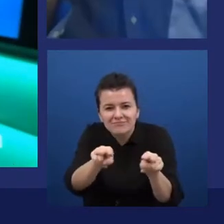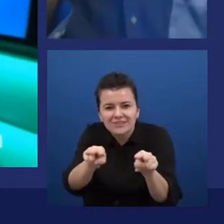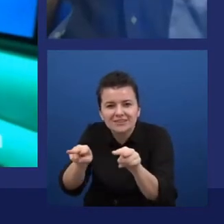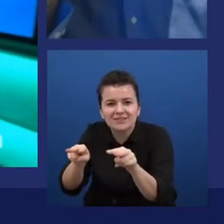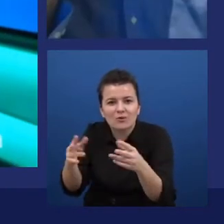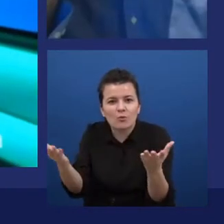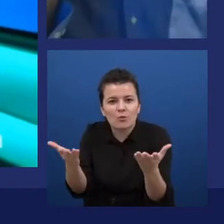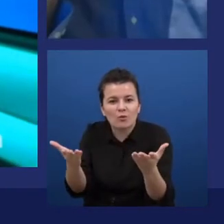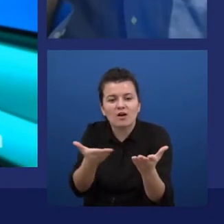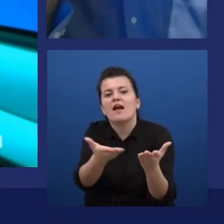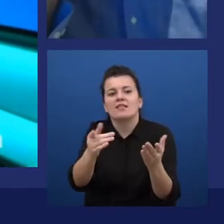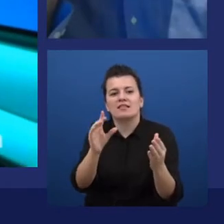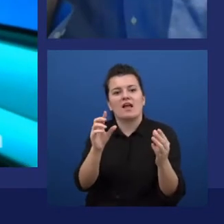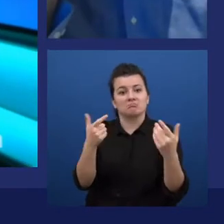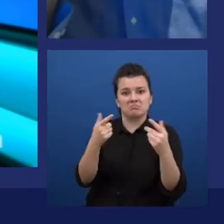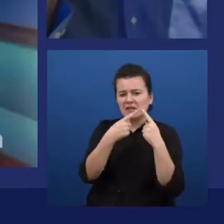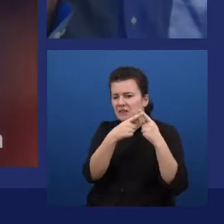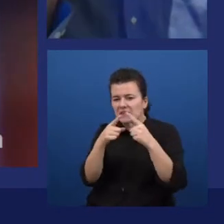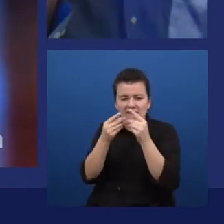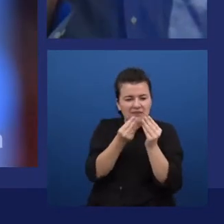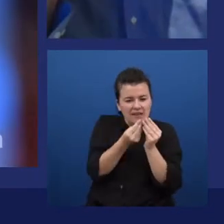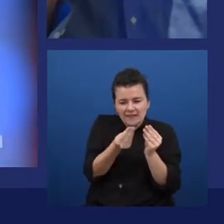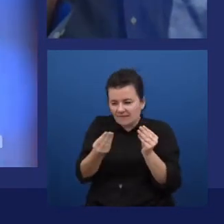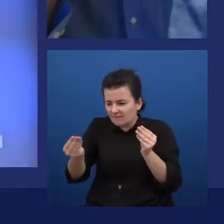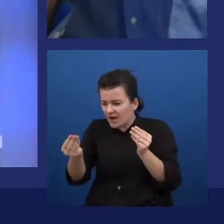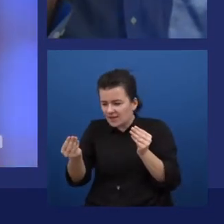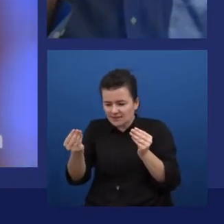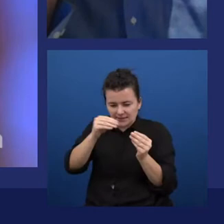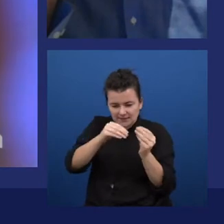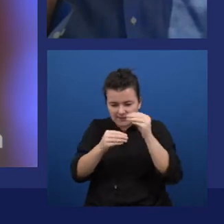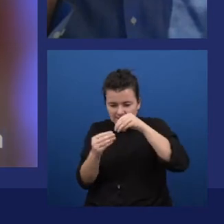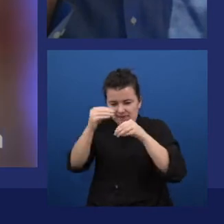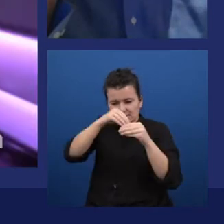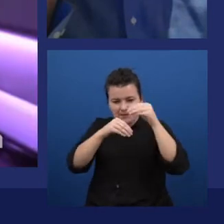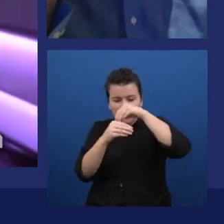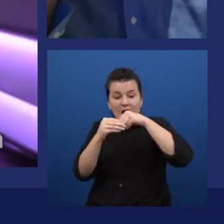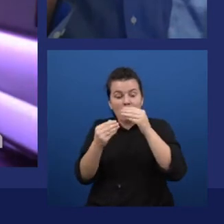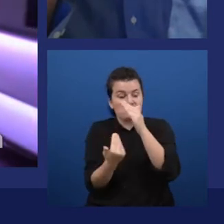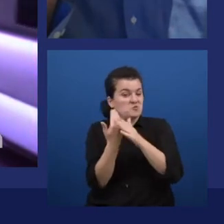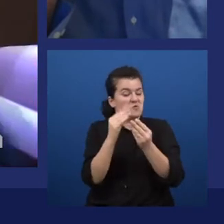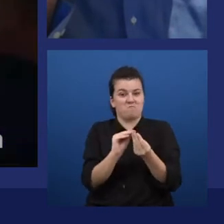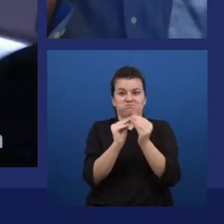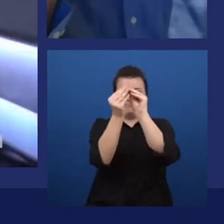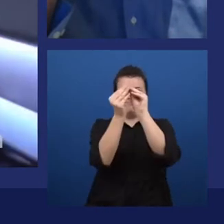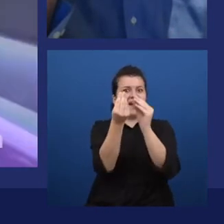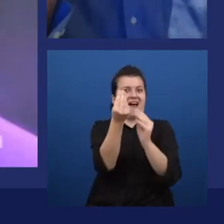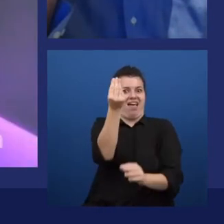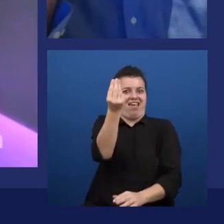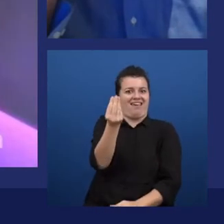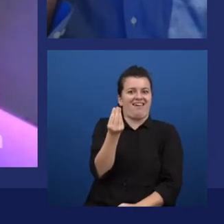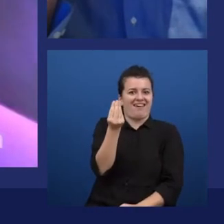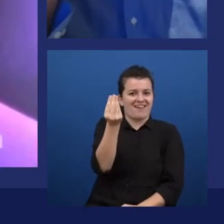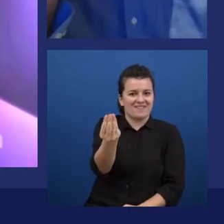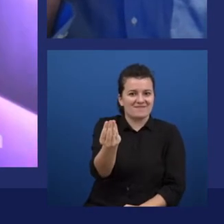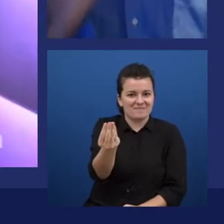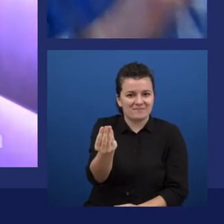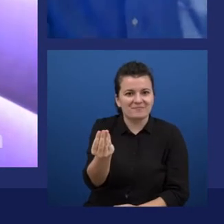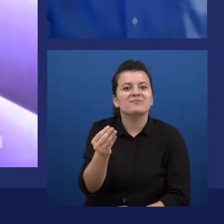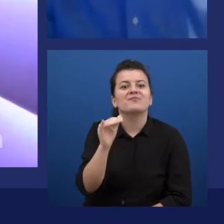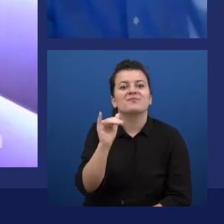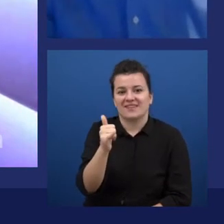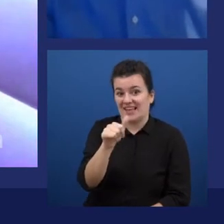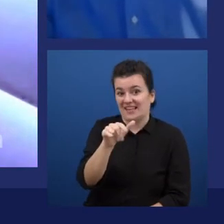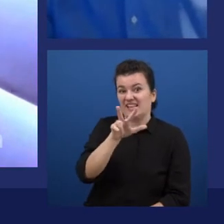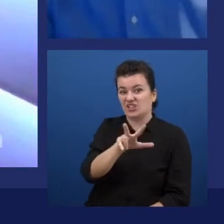different devices and concepts to make a new thing that never existed before. The HoloLens creates a 3D mesh of the